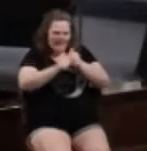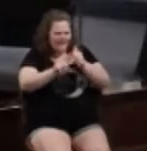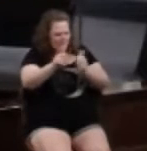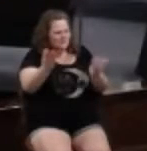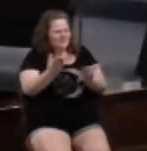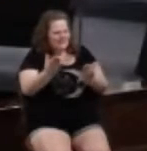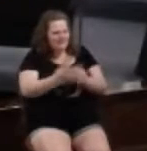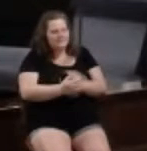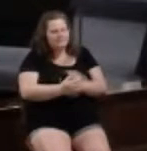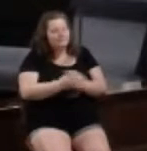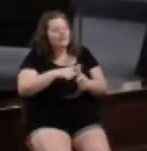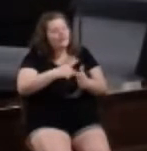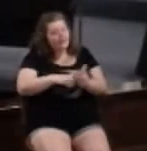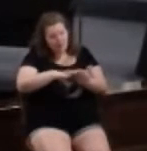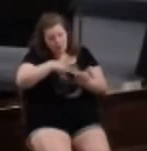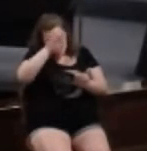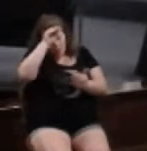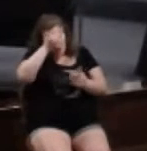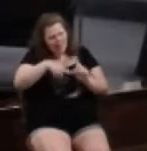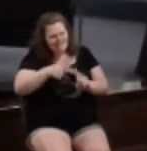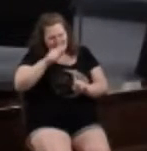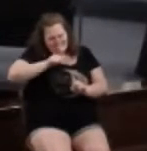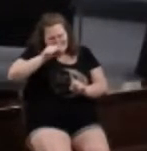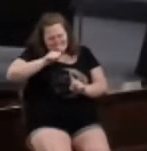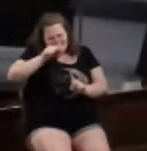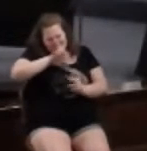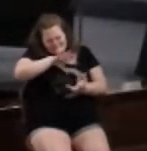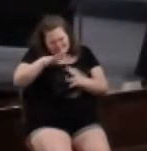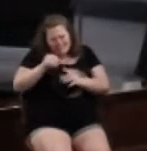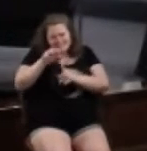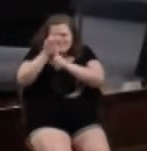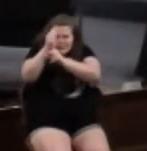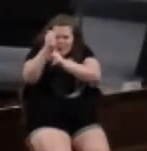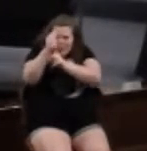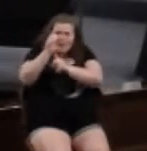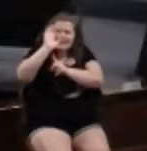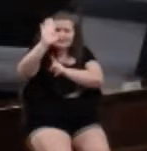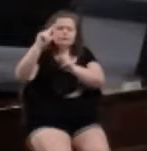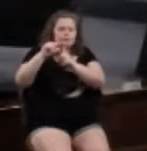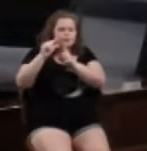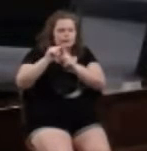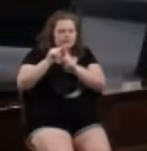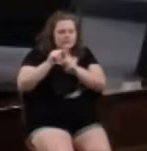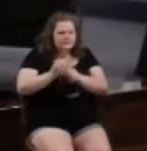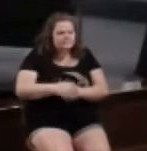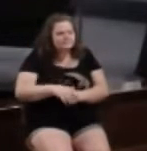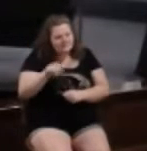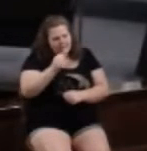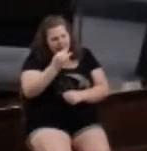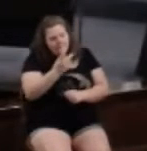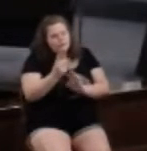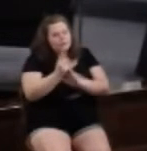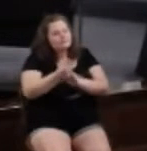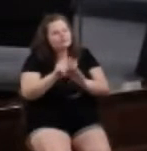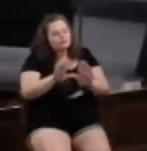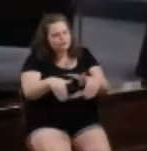and then we're going to learn about weathering the storm holding on to God and his word take a few minutes and greet